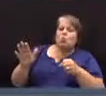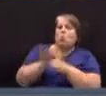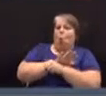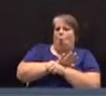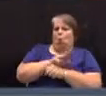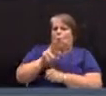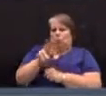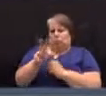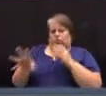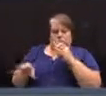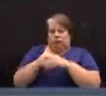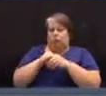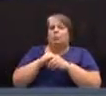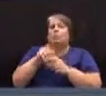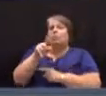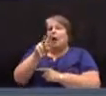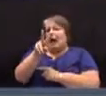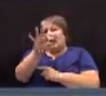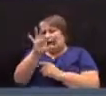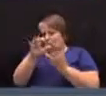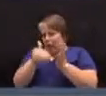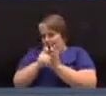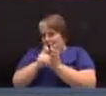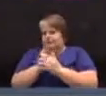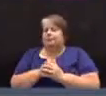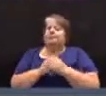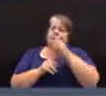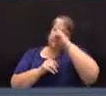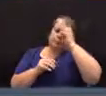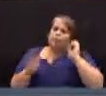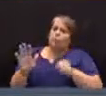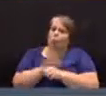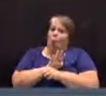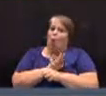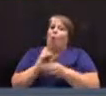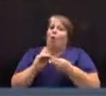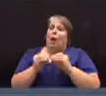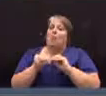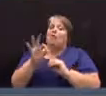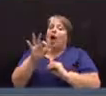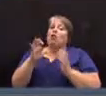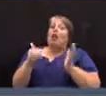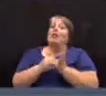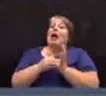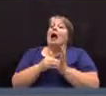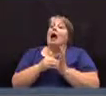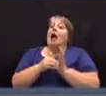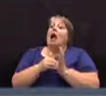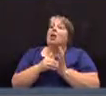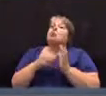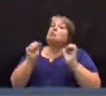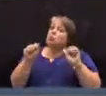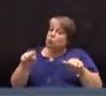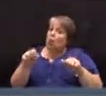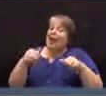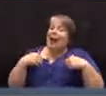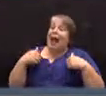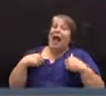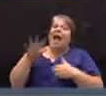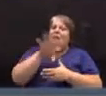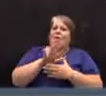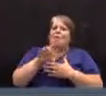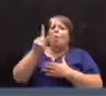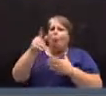a total figure of $900,000, which would represent. So that we could have a round